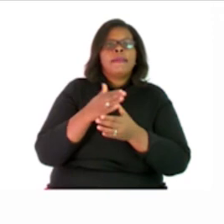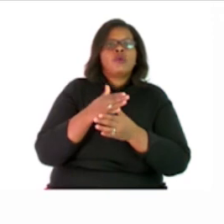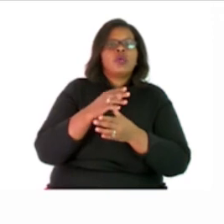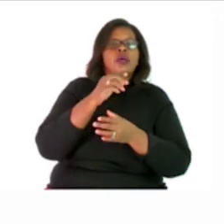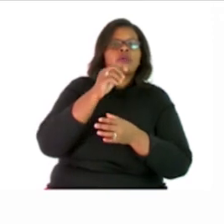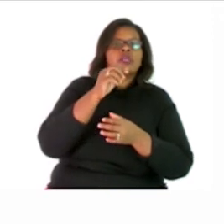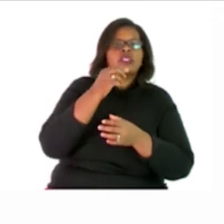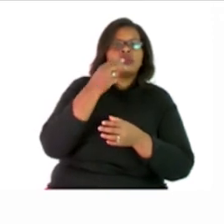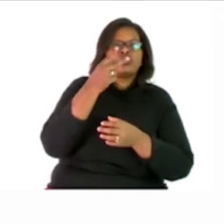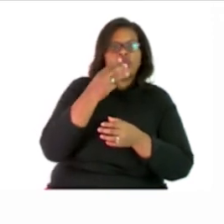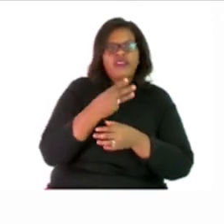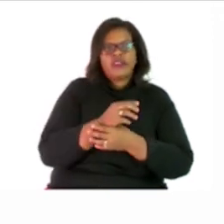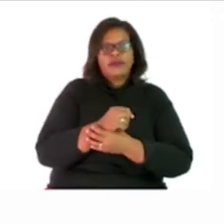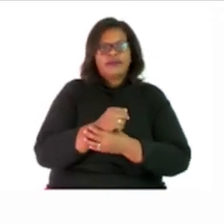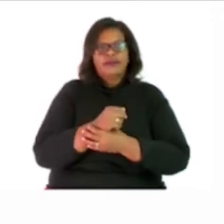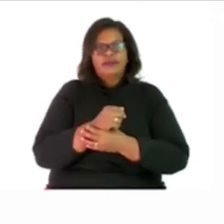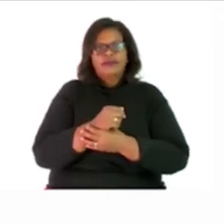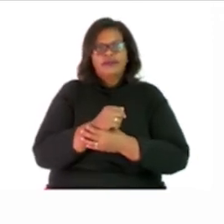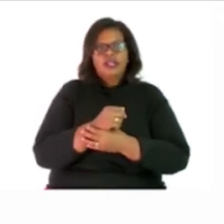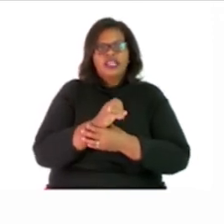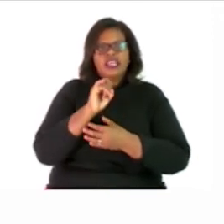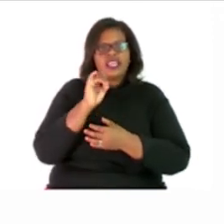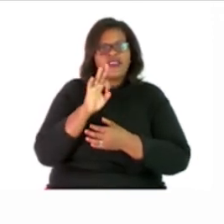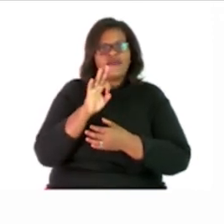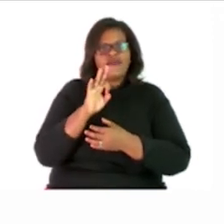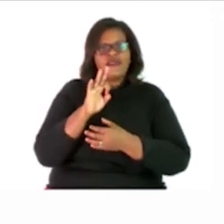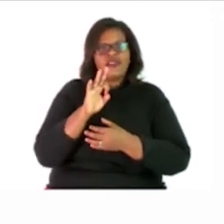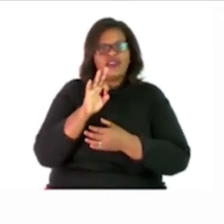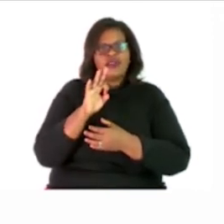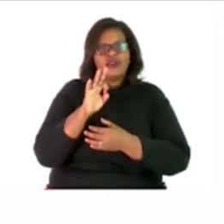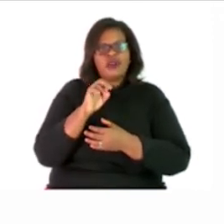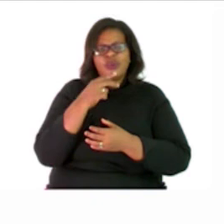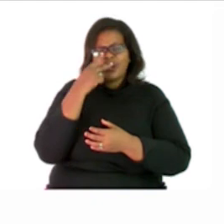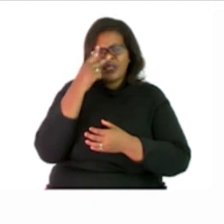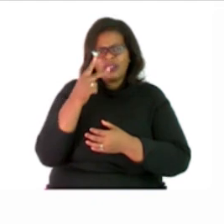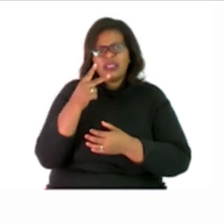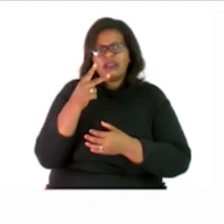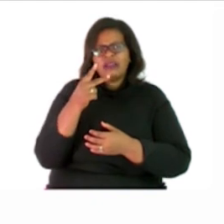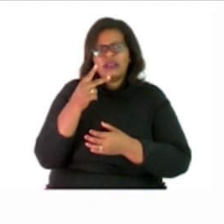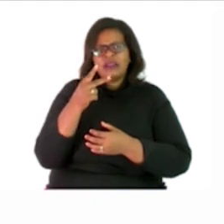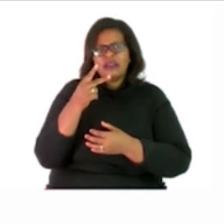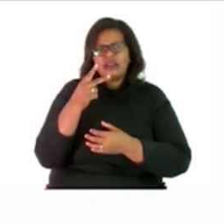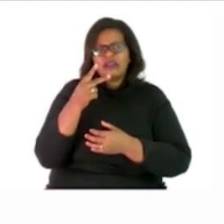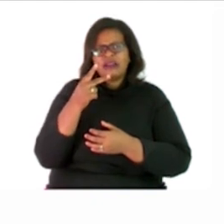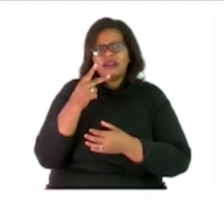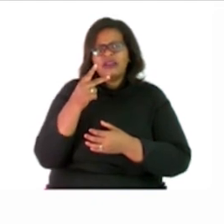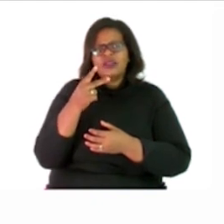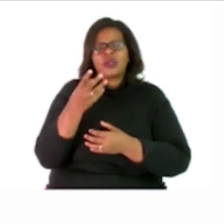If you are smart you might pick up something here so it's kind of a bonus for you